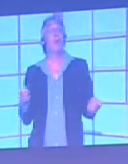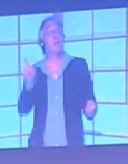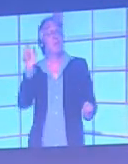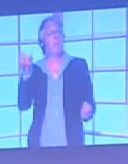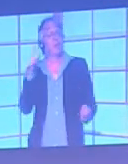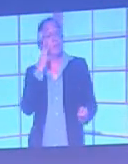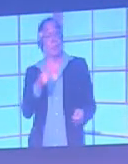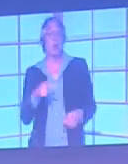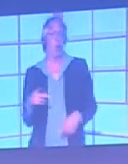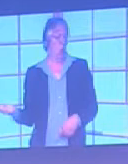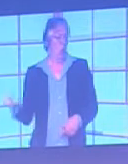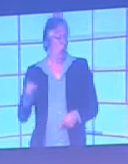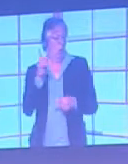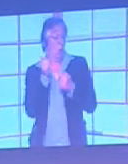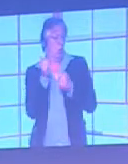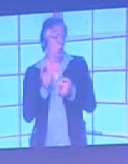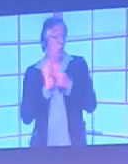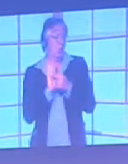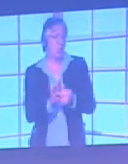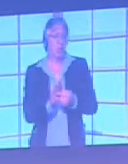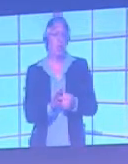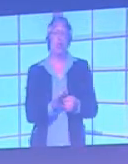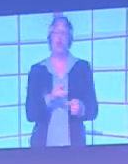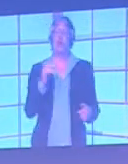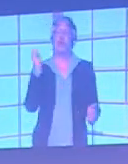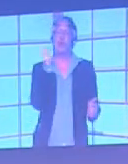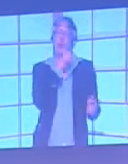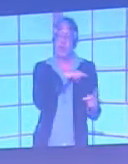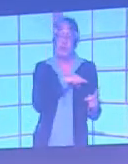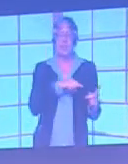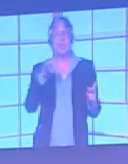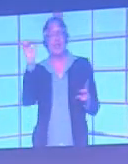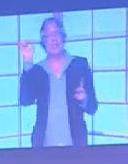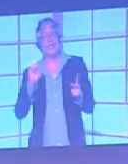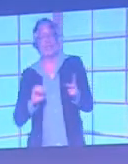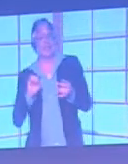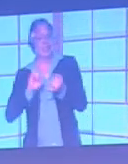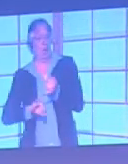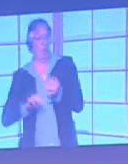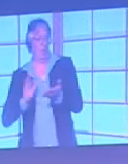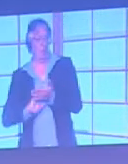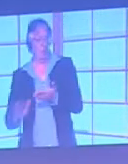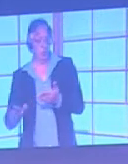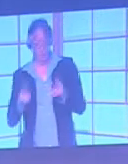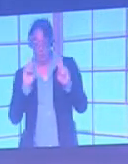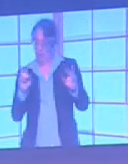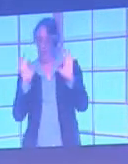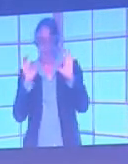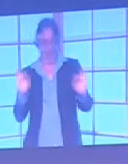another good kit combination, Chelsea against Southampton, all blue against a pattern kit, fantastic.